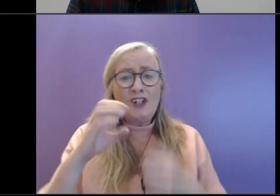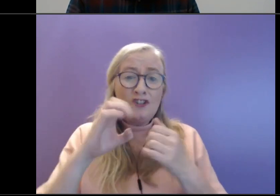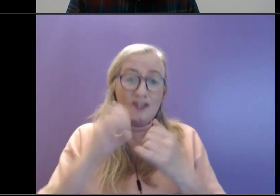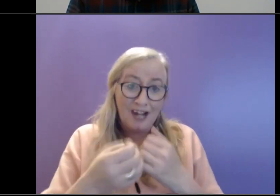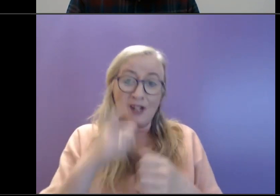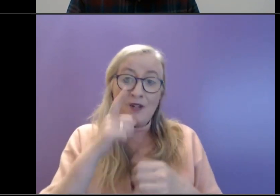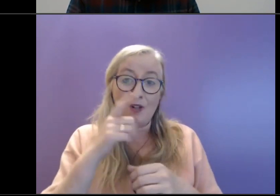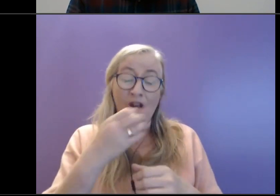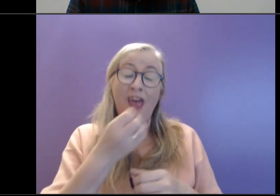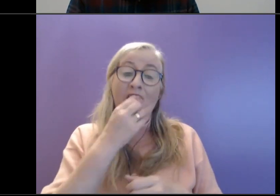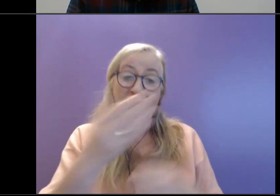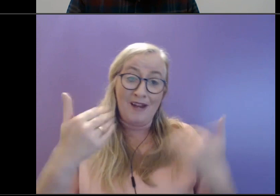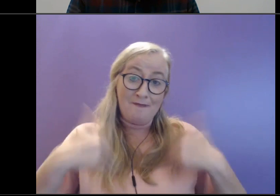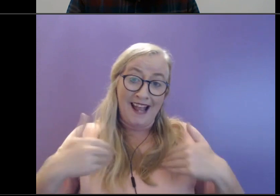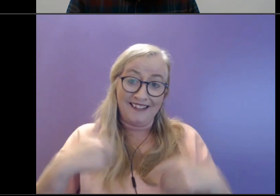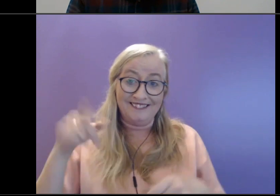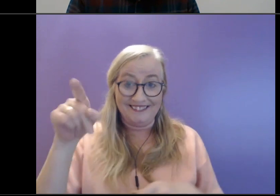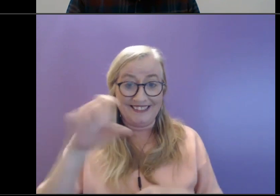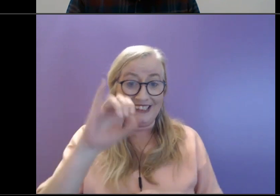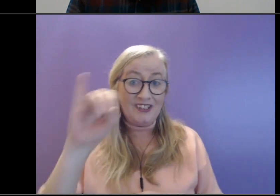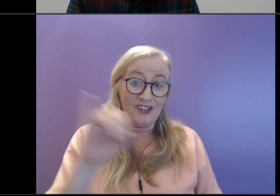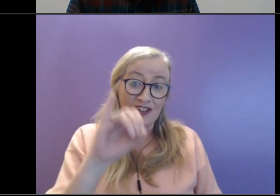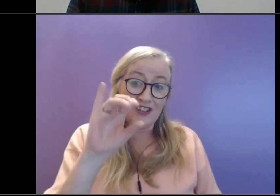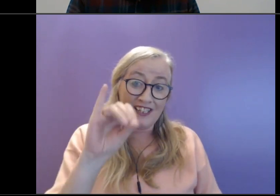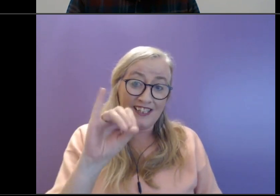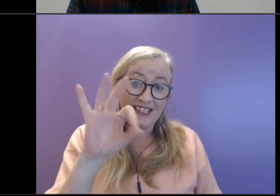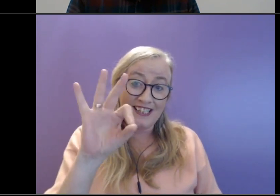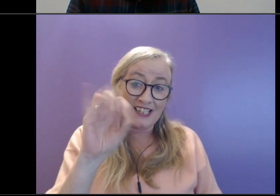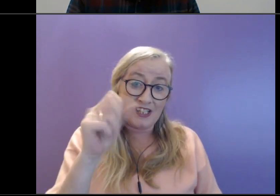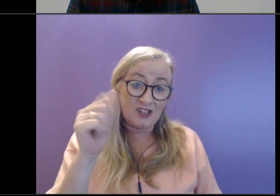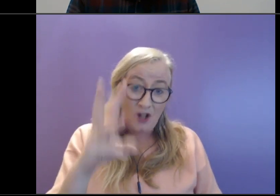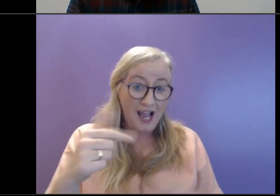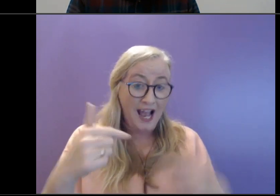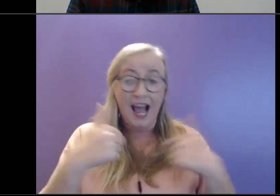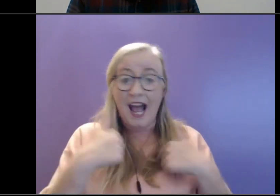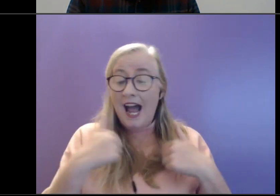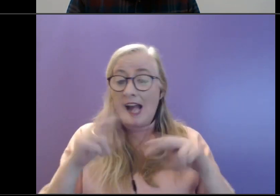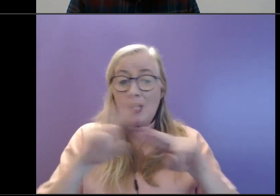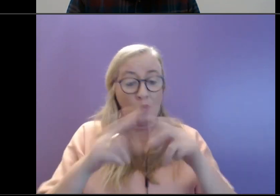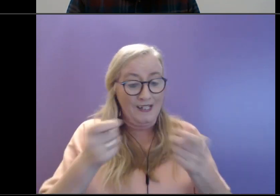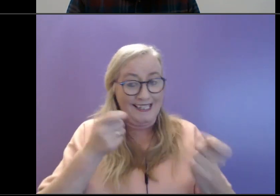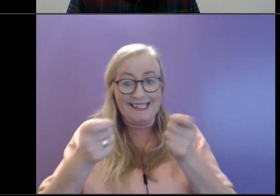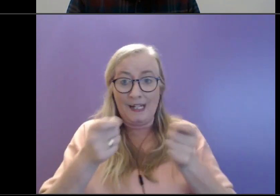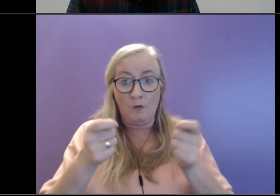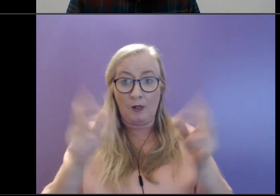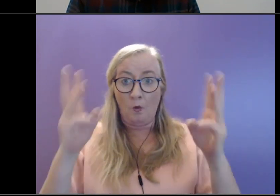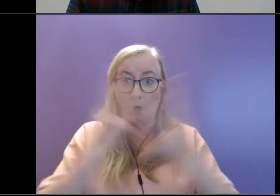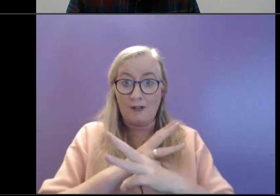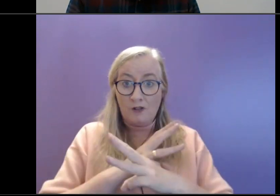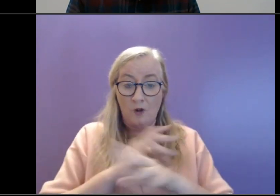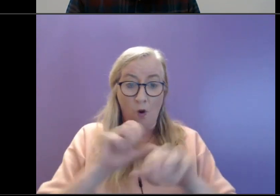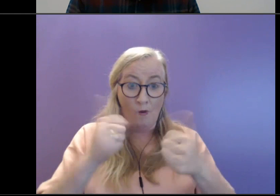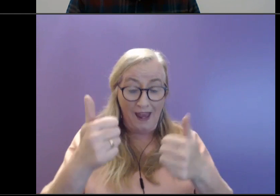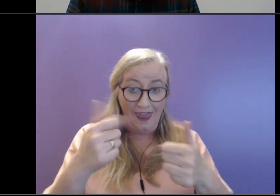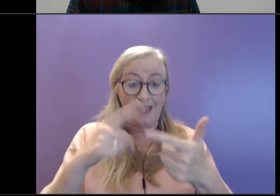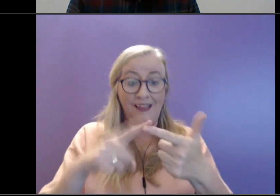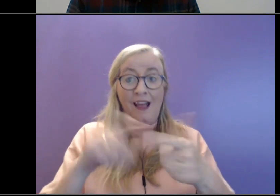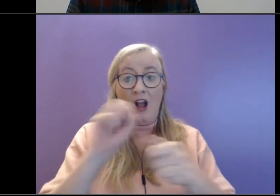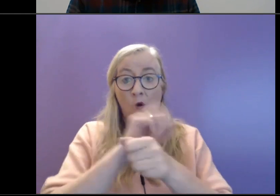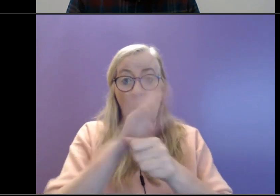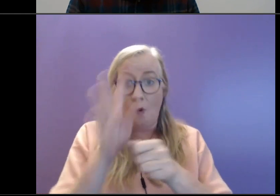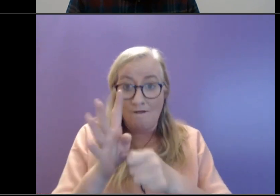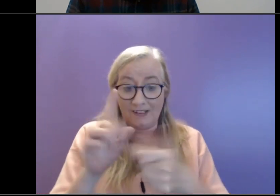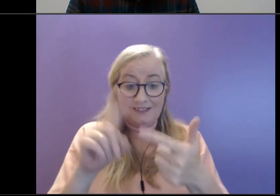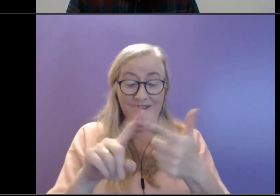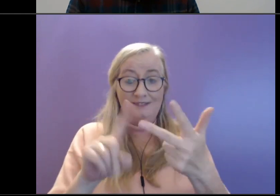myself. I don't deal with winter well. And now I have this on top of COVID and I feel like I've hit